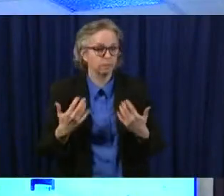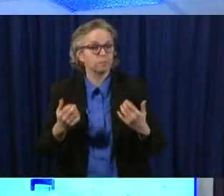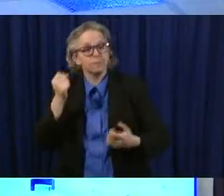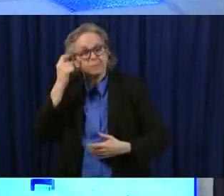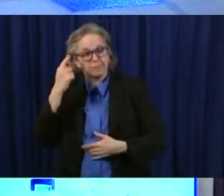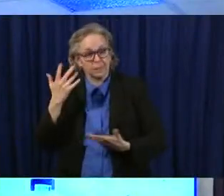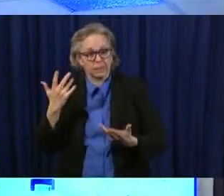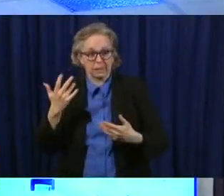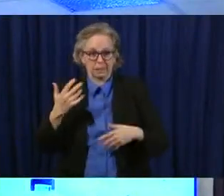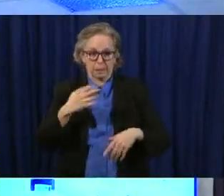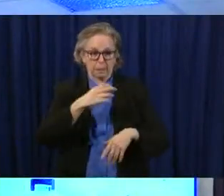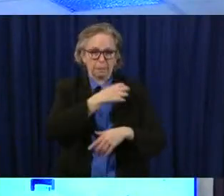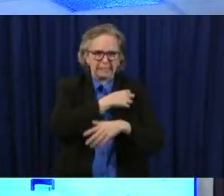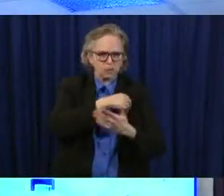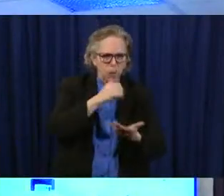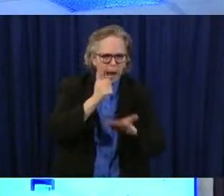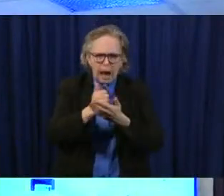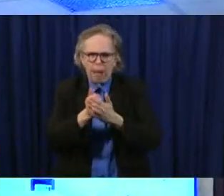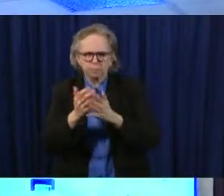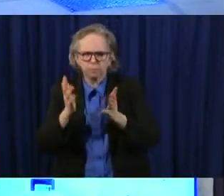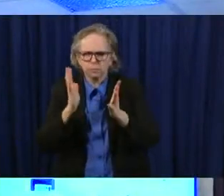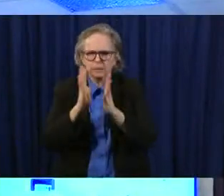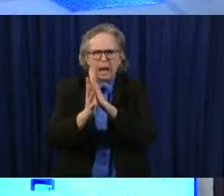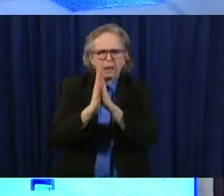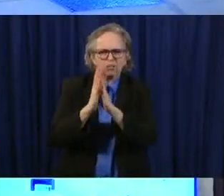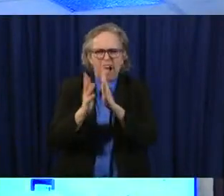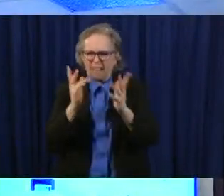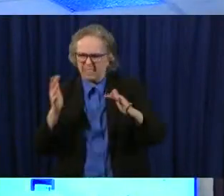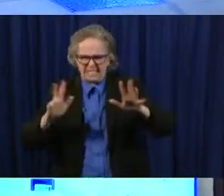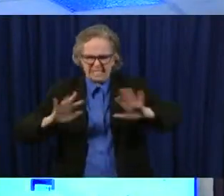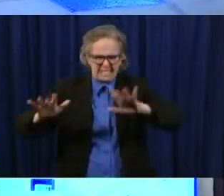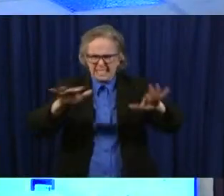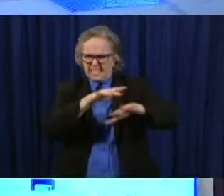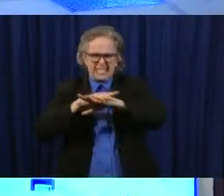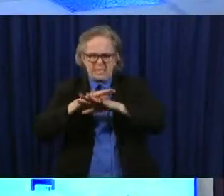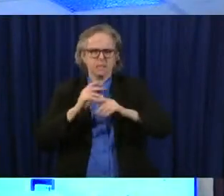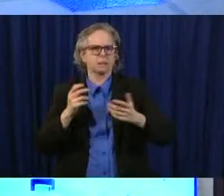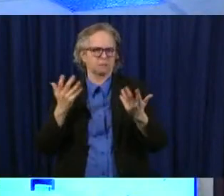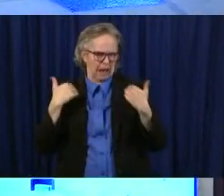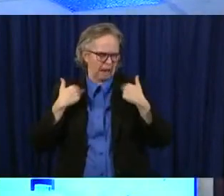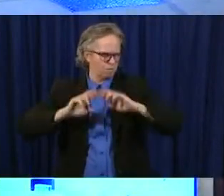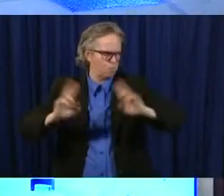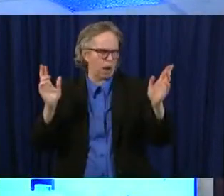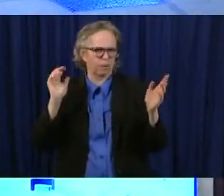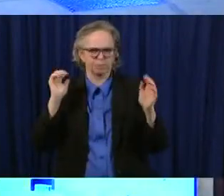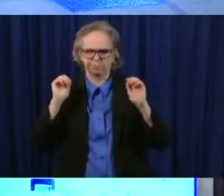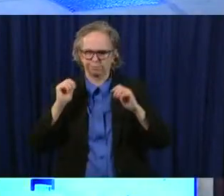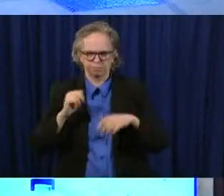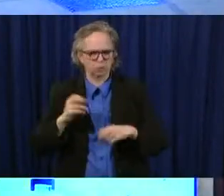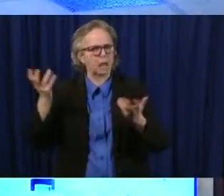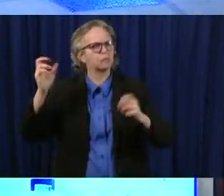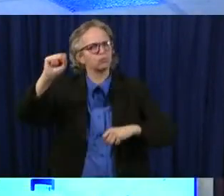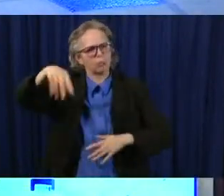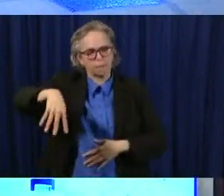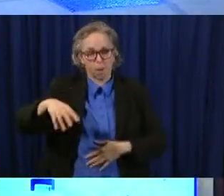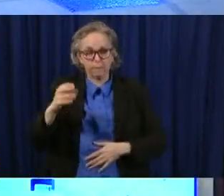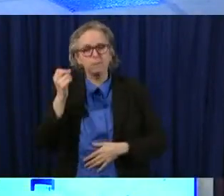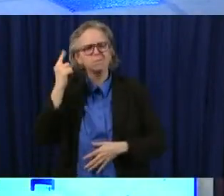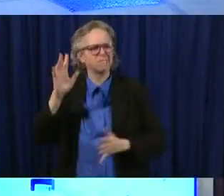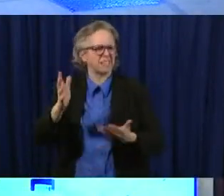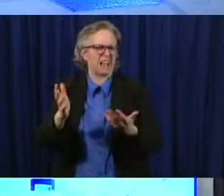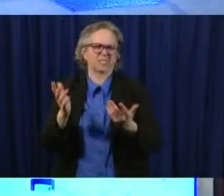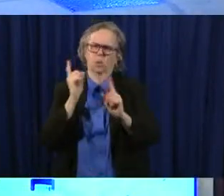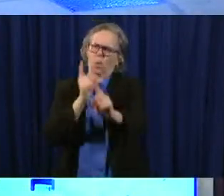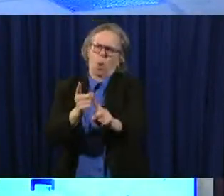thing we can do this in a socially distanced way uh in a way where you can submit your ballot and still be safe and sound and governor that's been our goal from the beginning